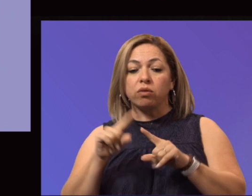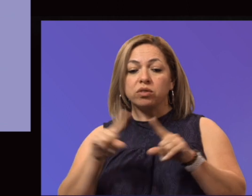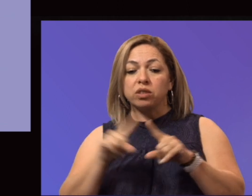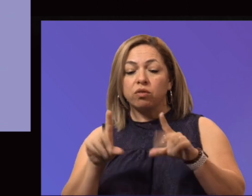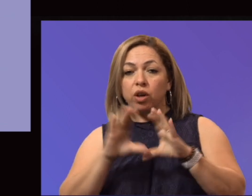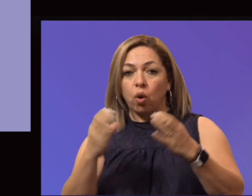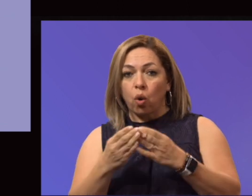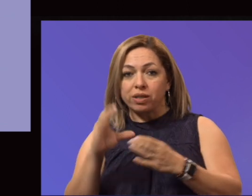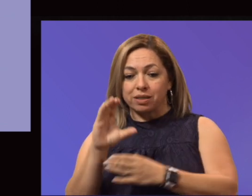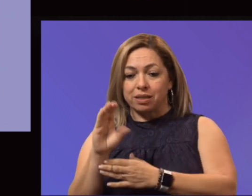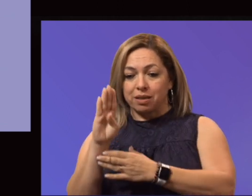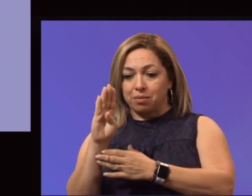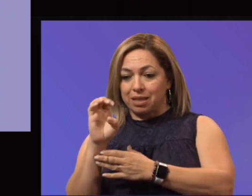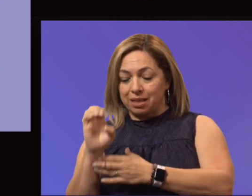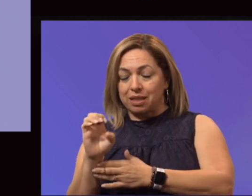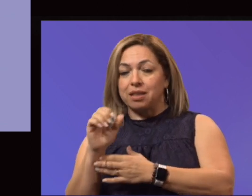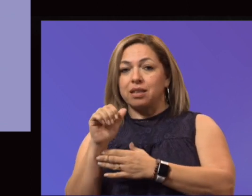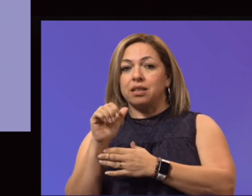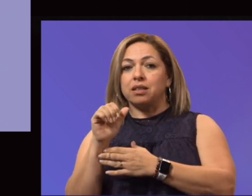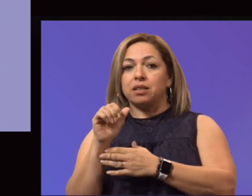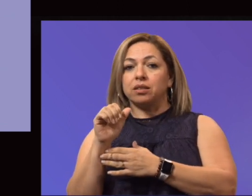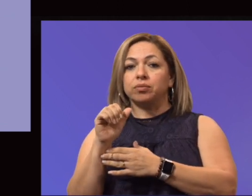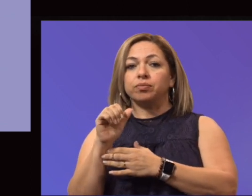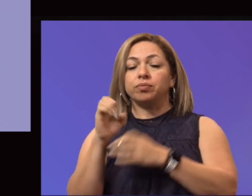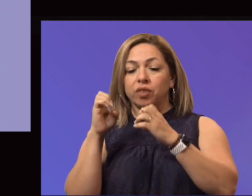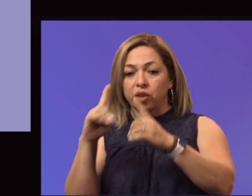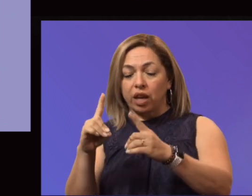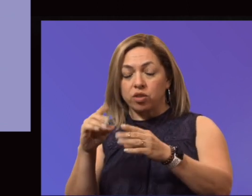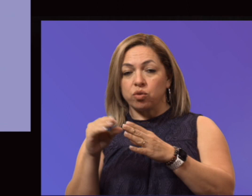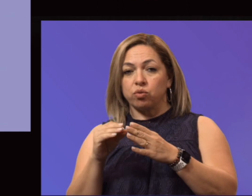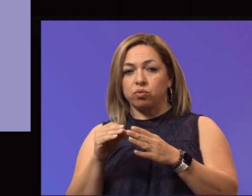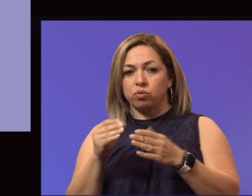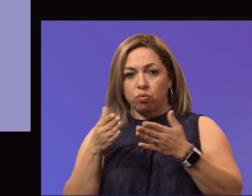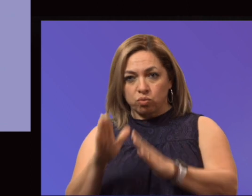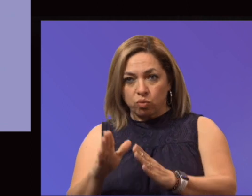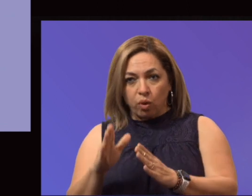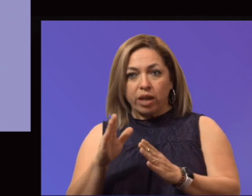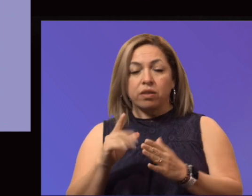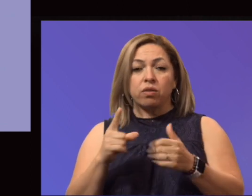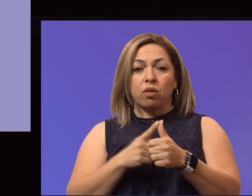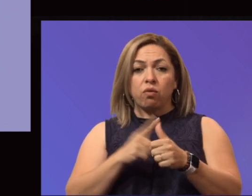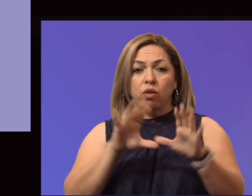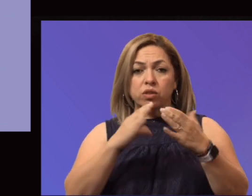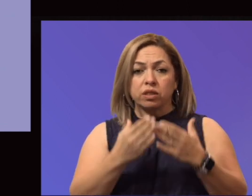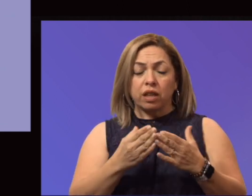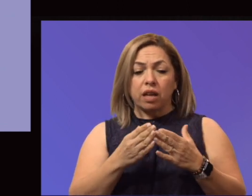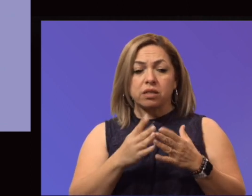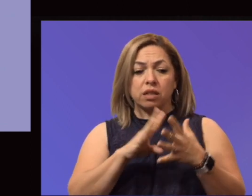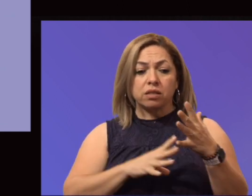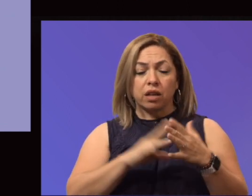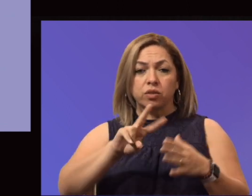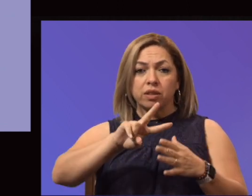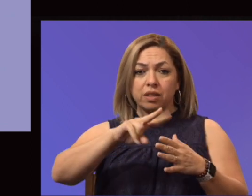CBE competency-based education format. The first courses are scheduled to go live in the second mini-mester of